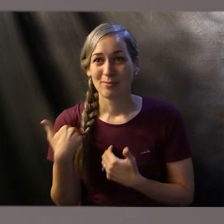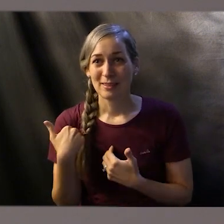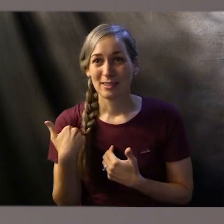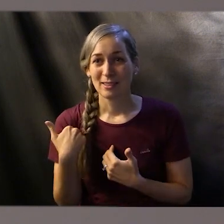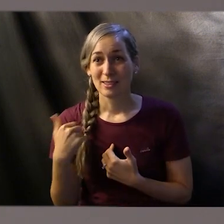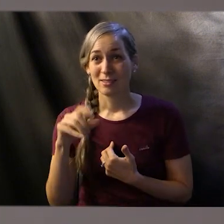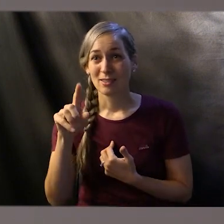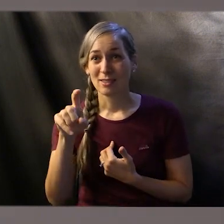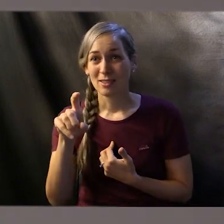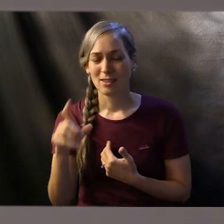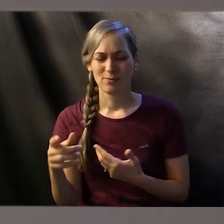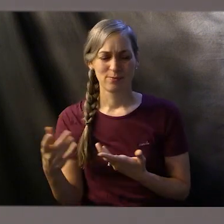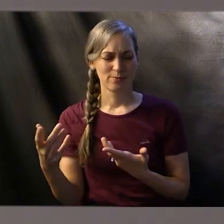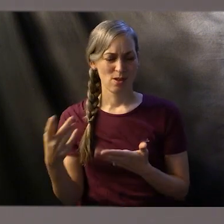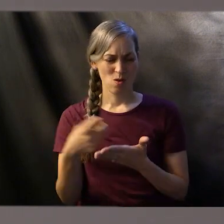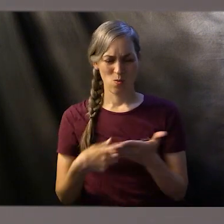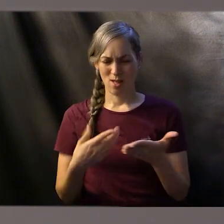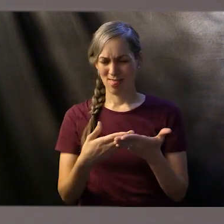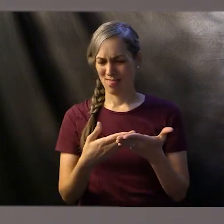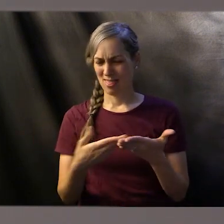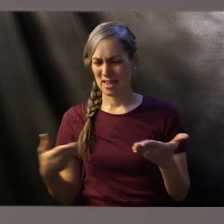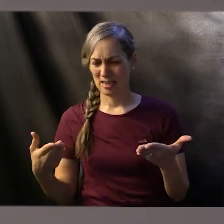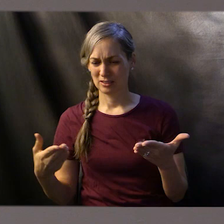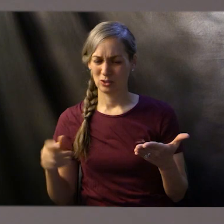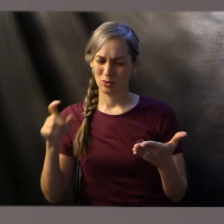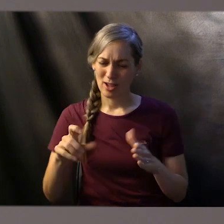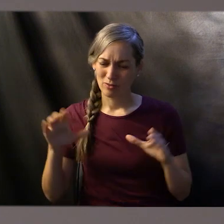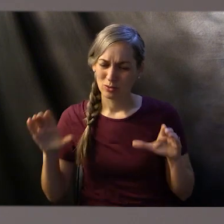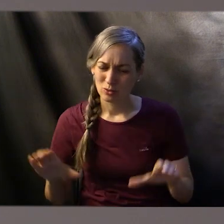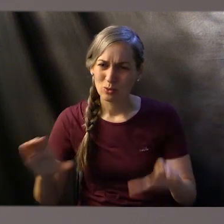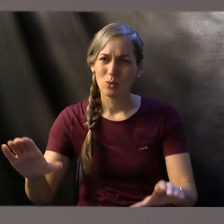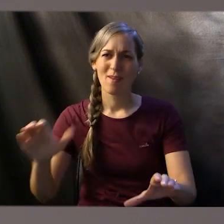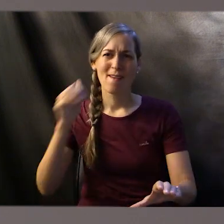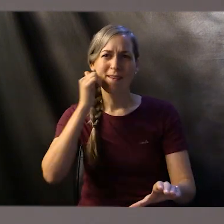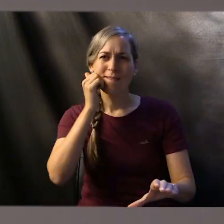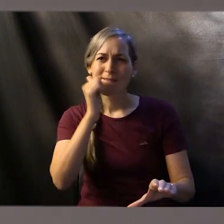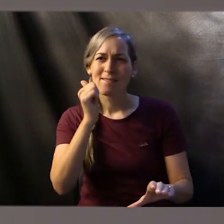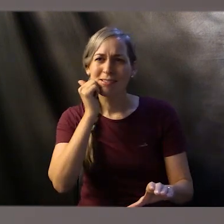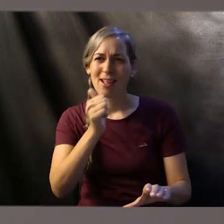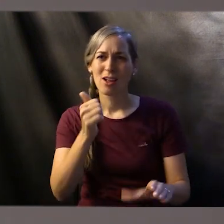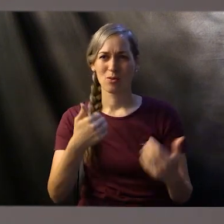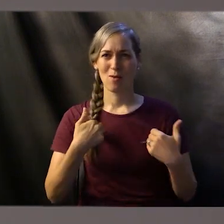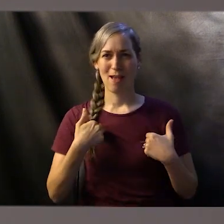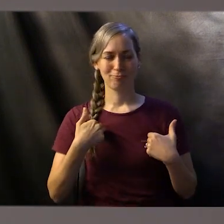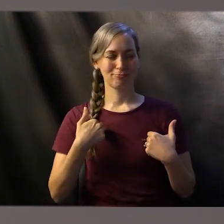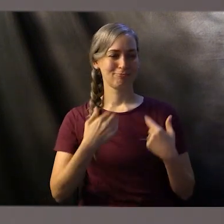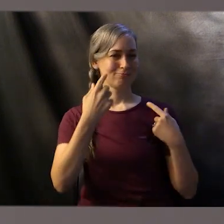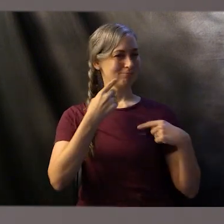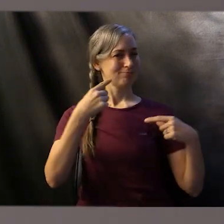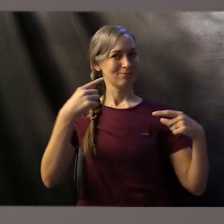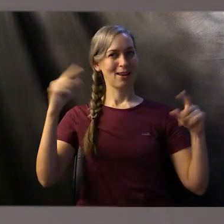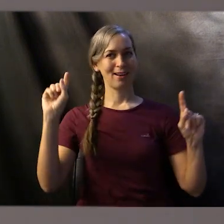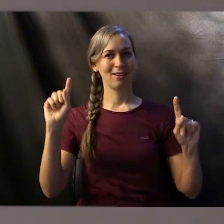What things do you think of that day to day you need to accomplish in order to have what you consider a productive